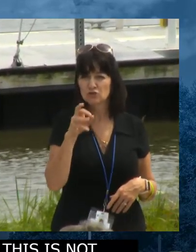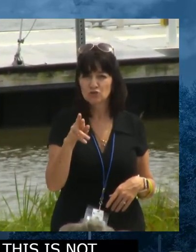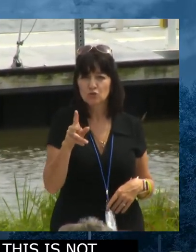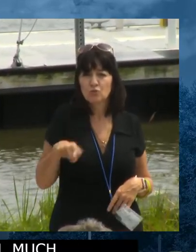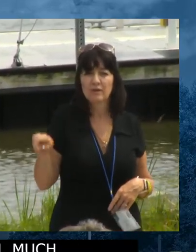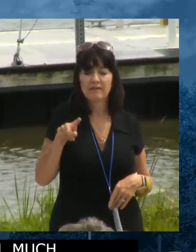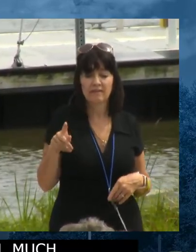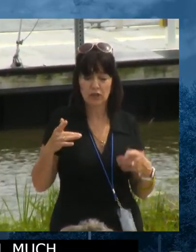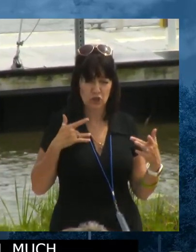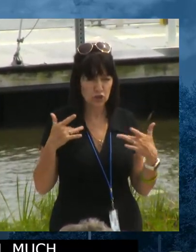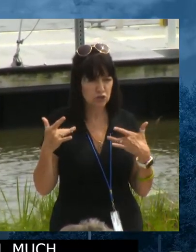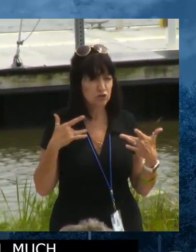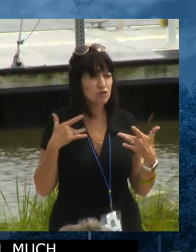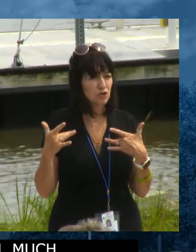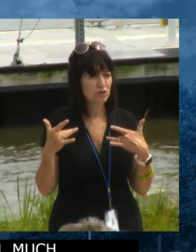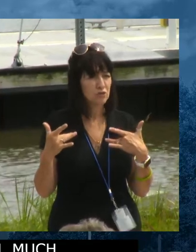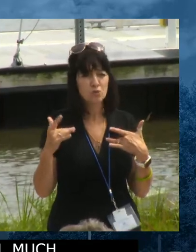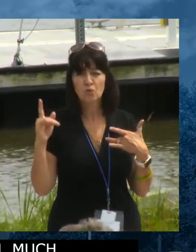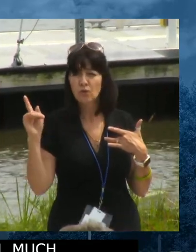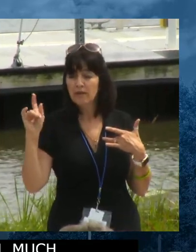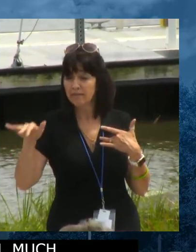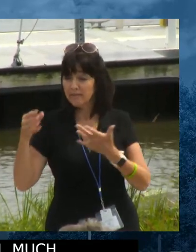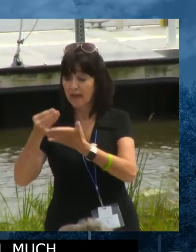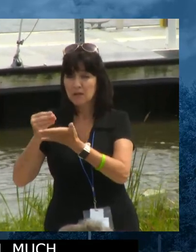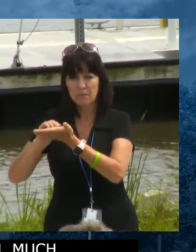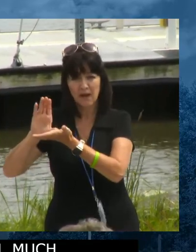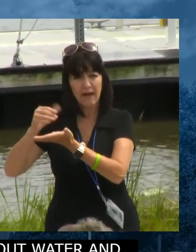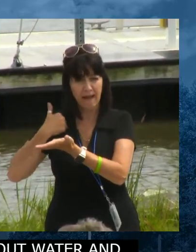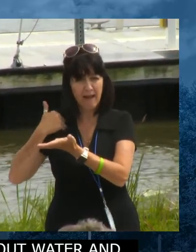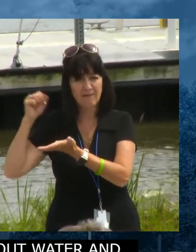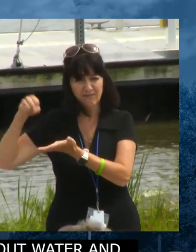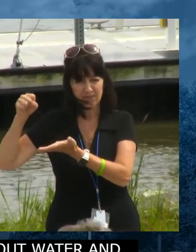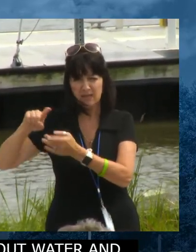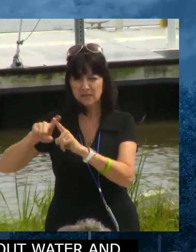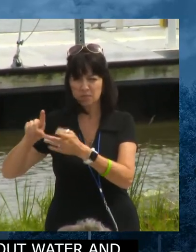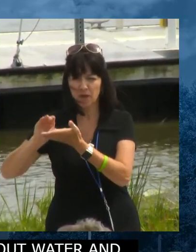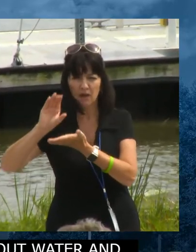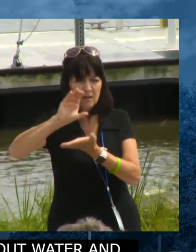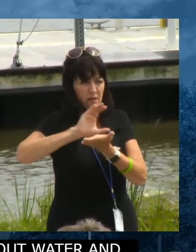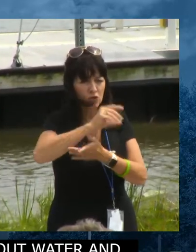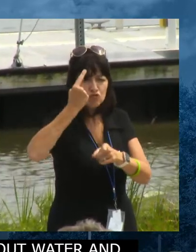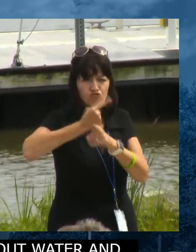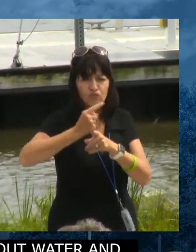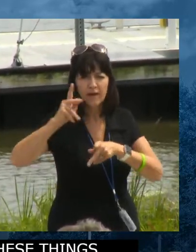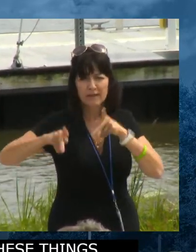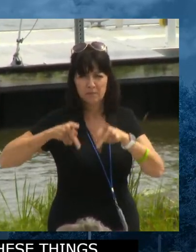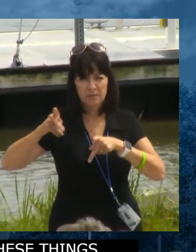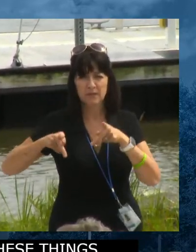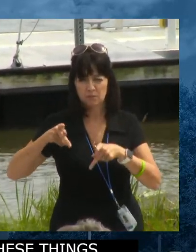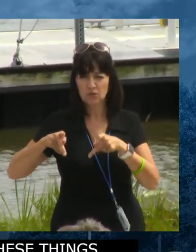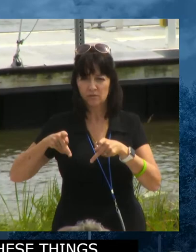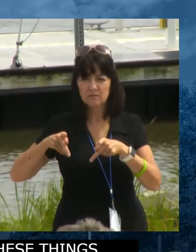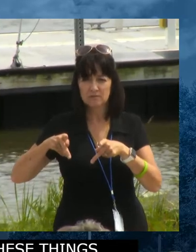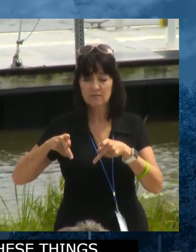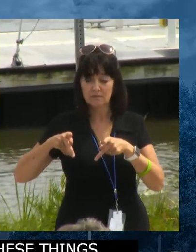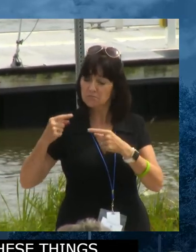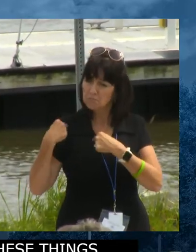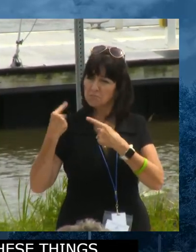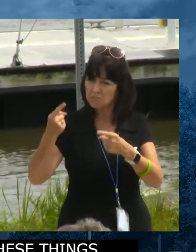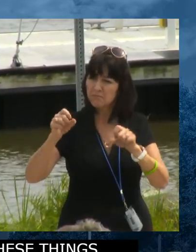things and getting the funding to the right people to make these programs happen. So don't think that this hasn't been happening. It has.